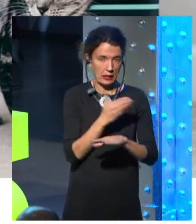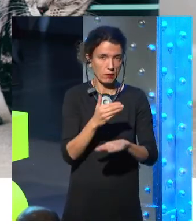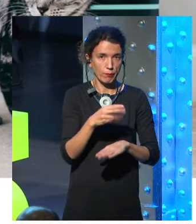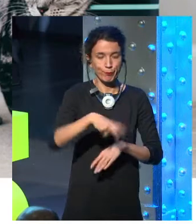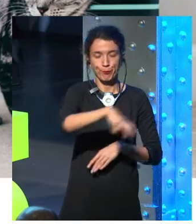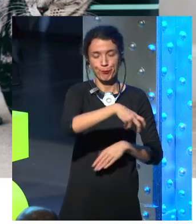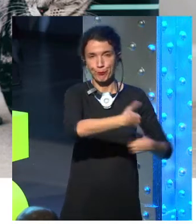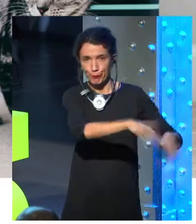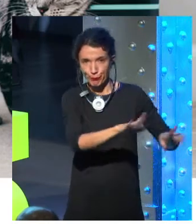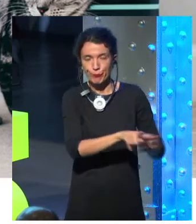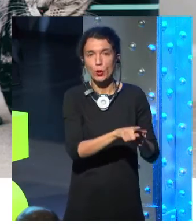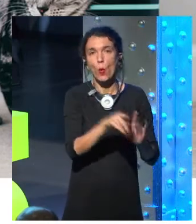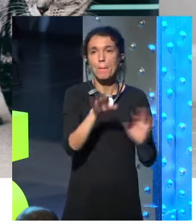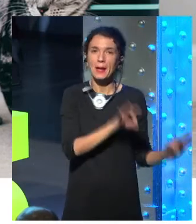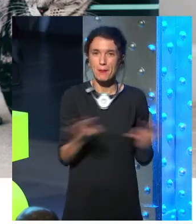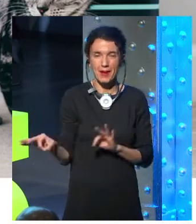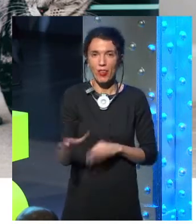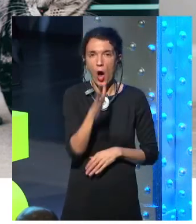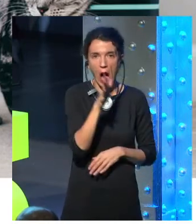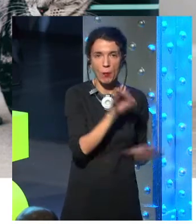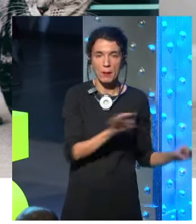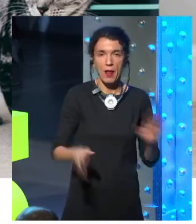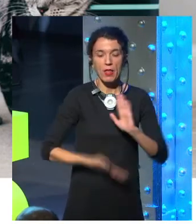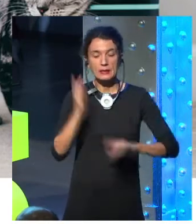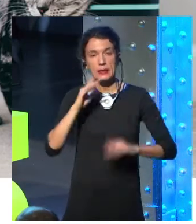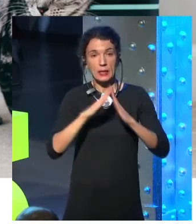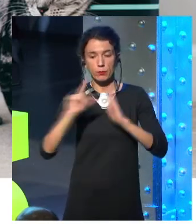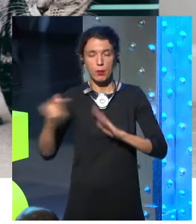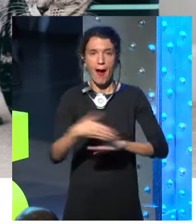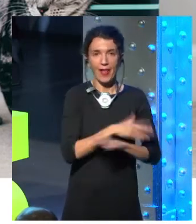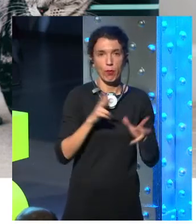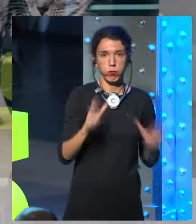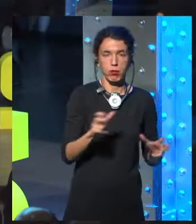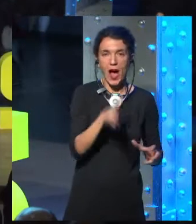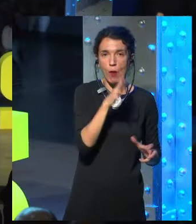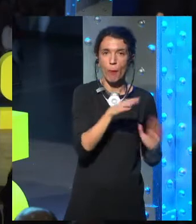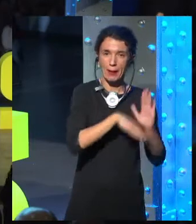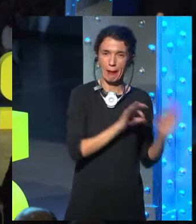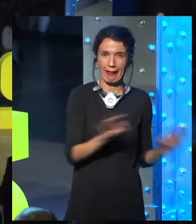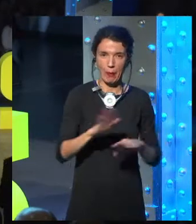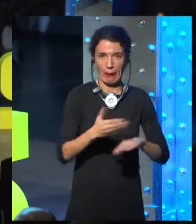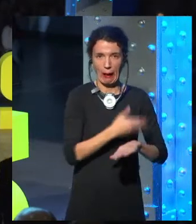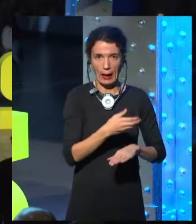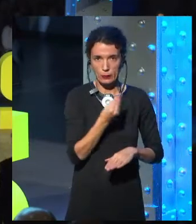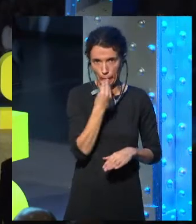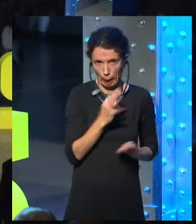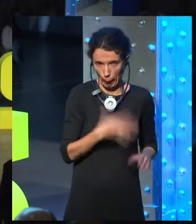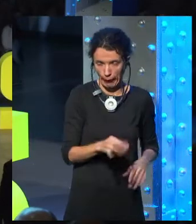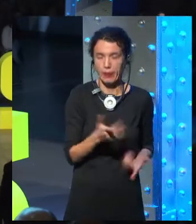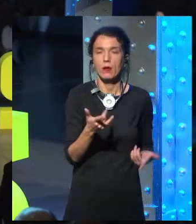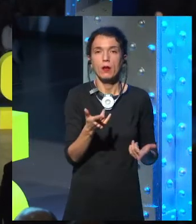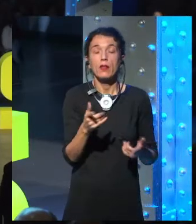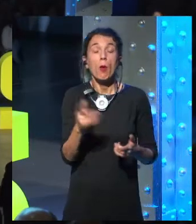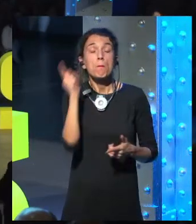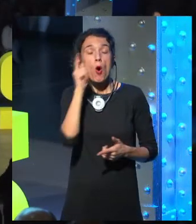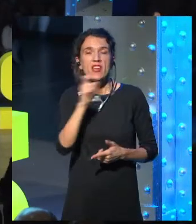it when you're away. Never worry about feeding your animal again. So the problem is that this relied on an